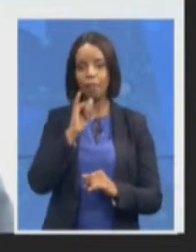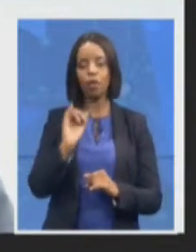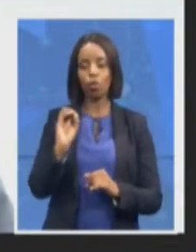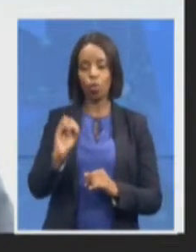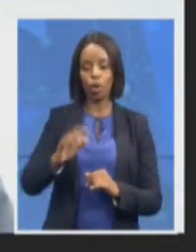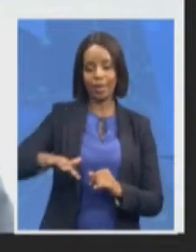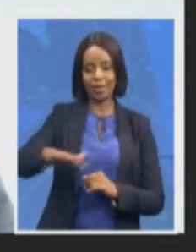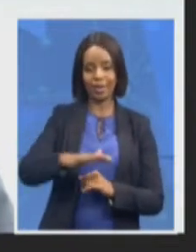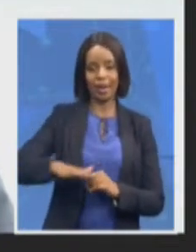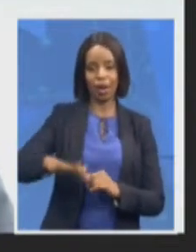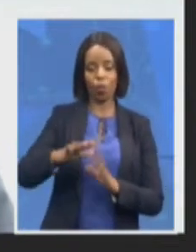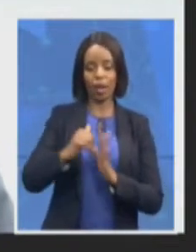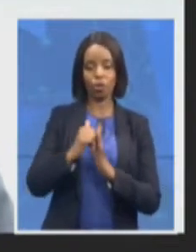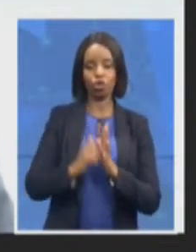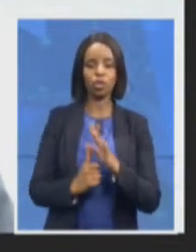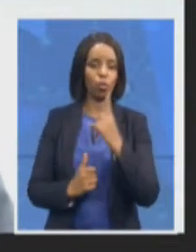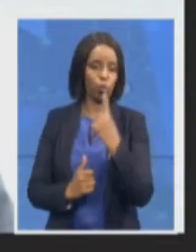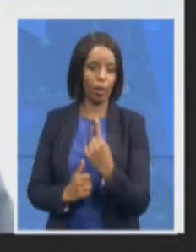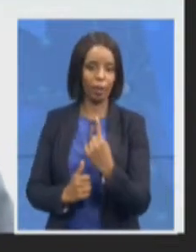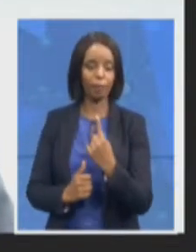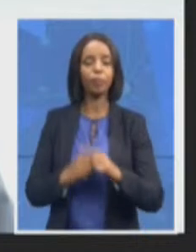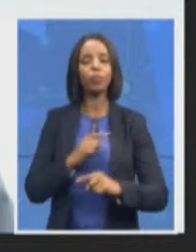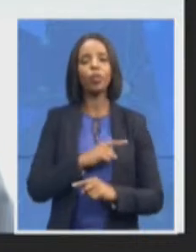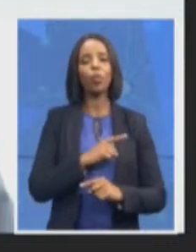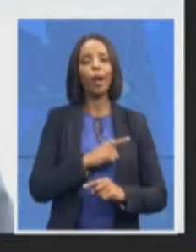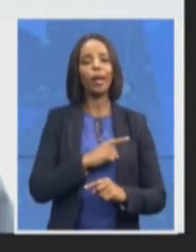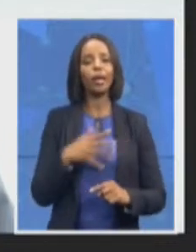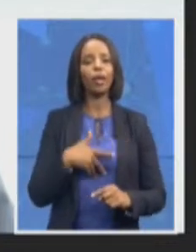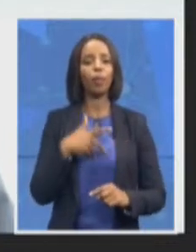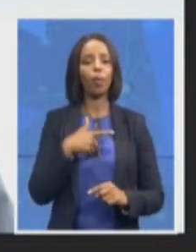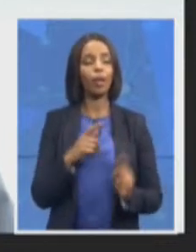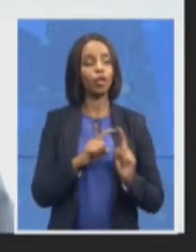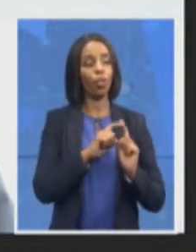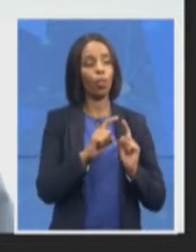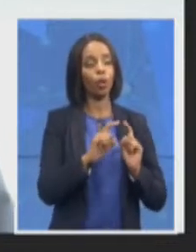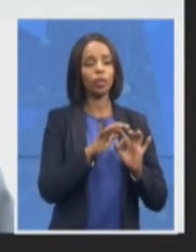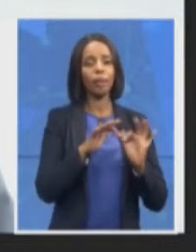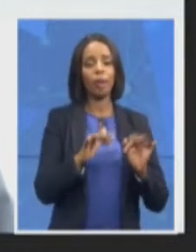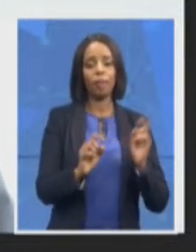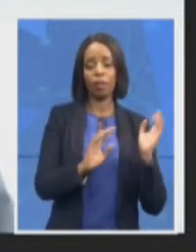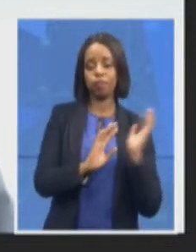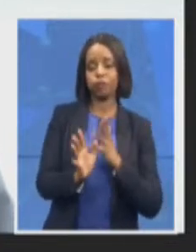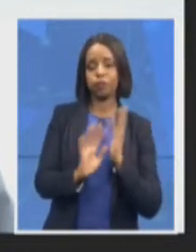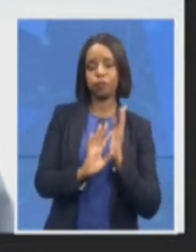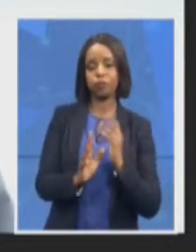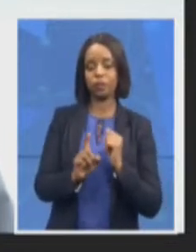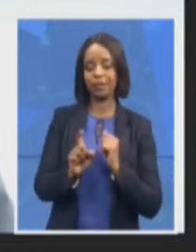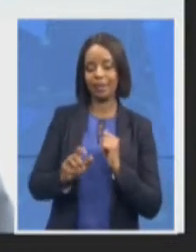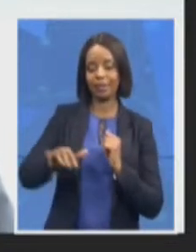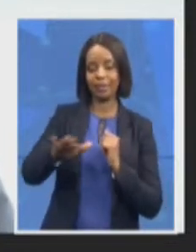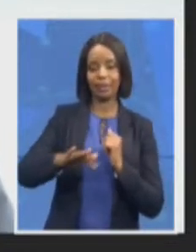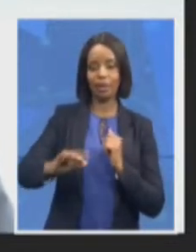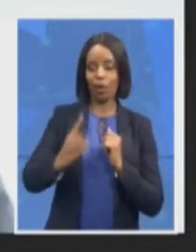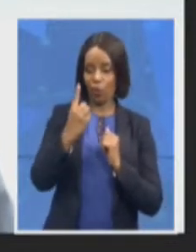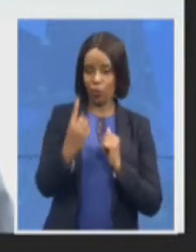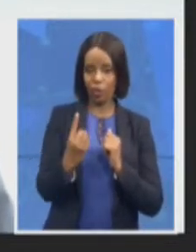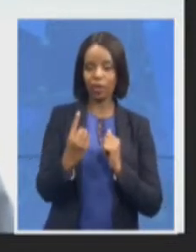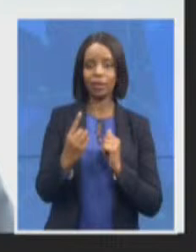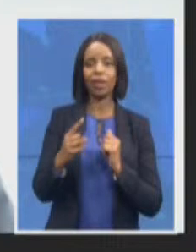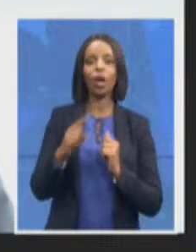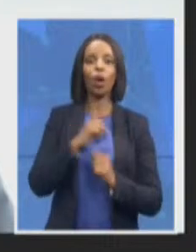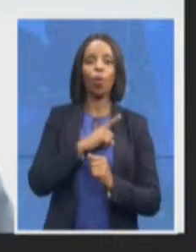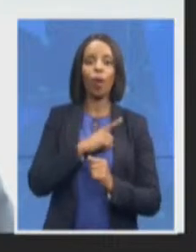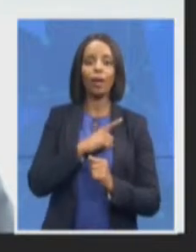to our whistle blowers which may include support around issues of victimization within the workplace issues of